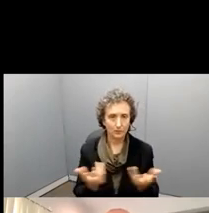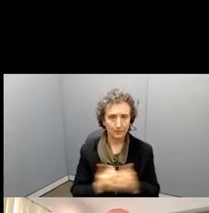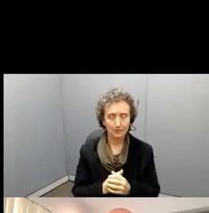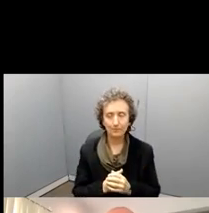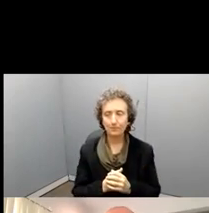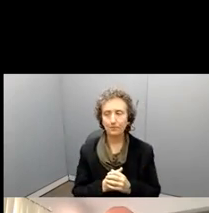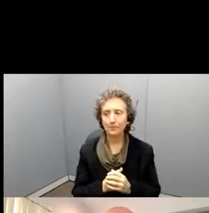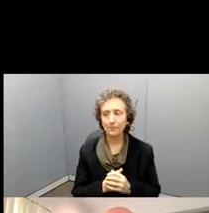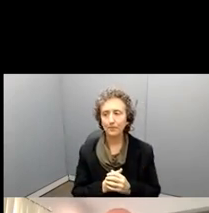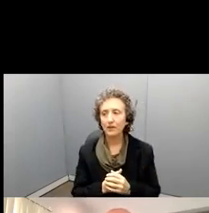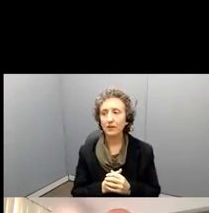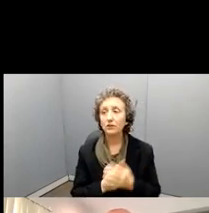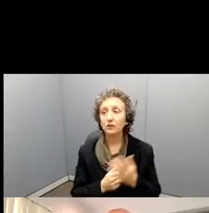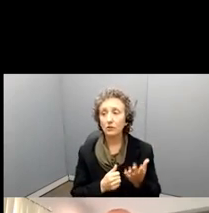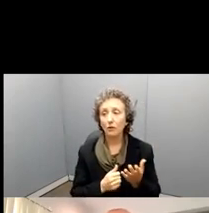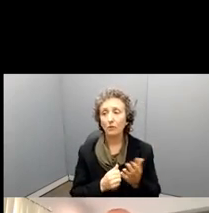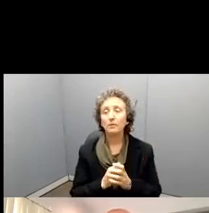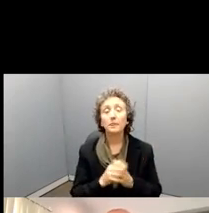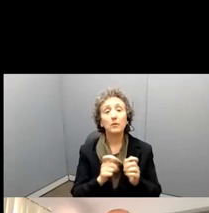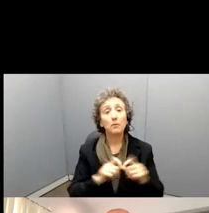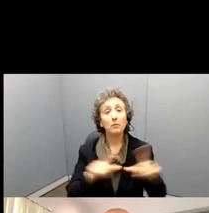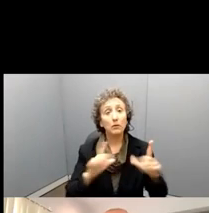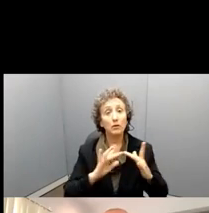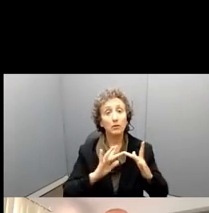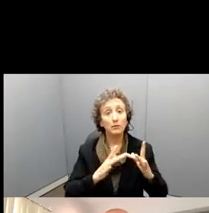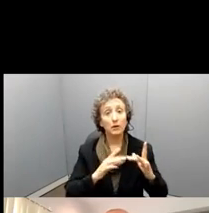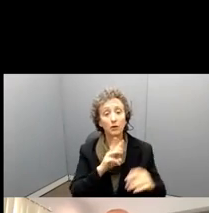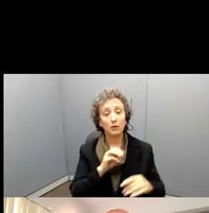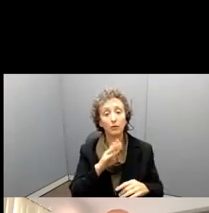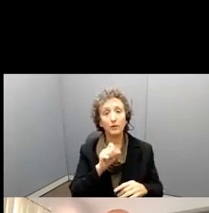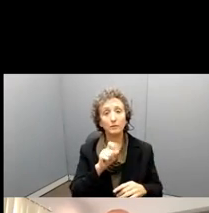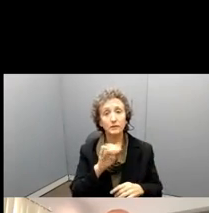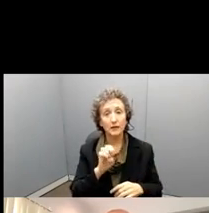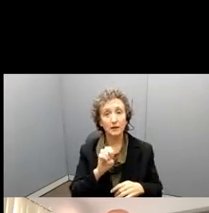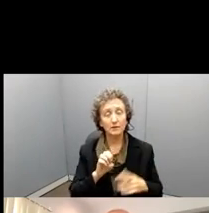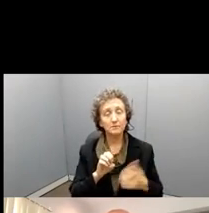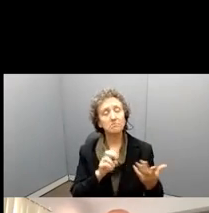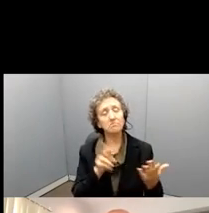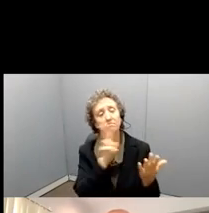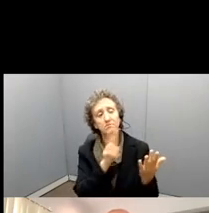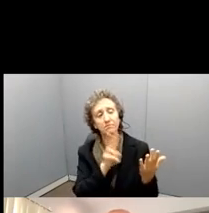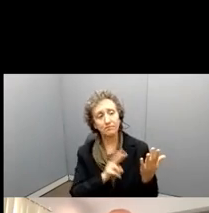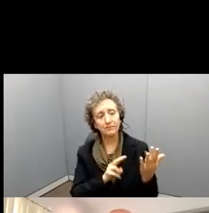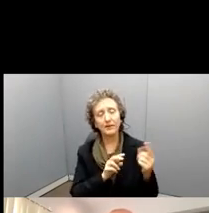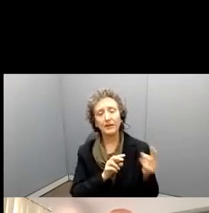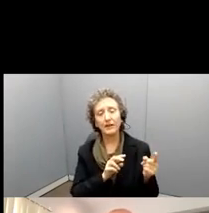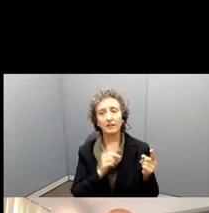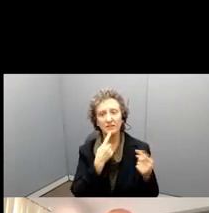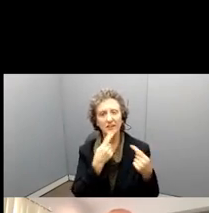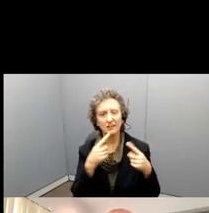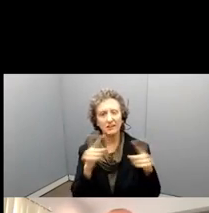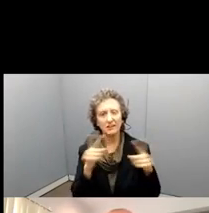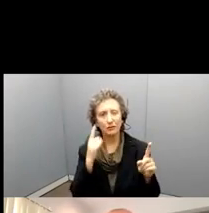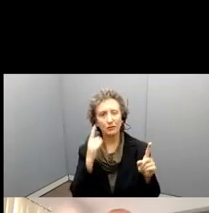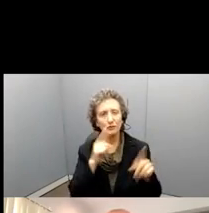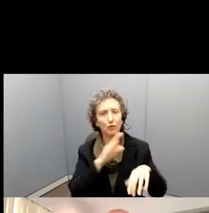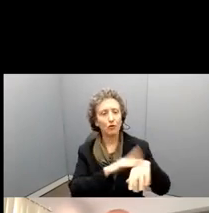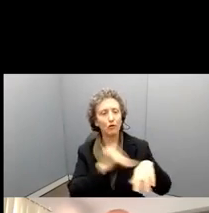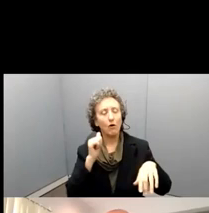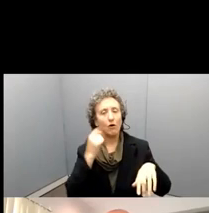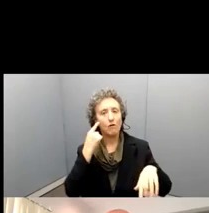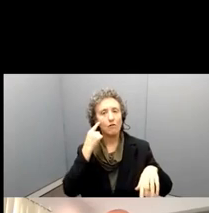So, if, when you go into our website and you look at our, the web page, our announcement, with the call for proposals,